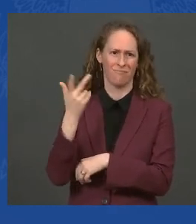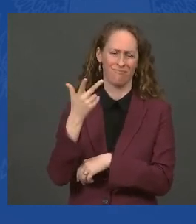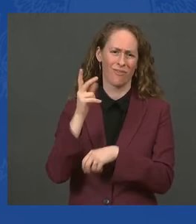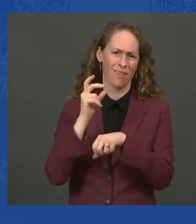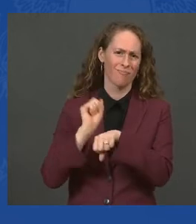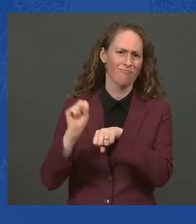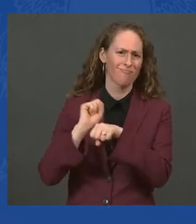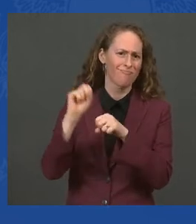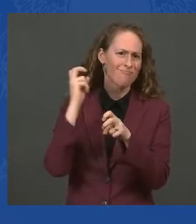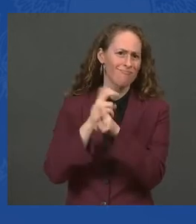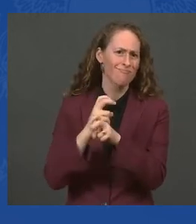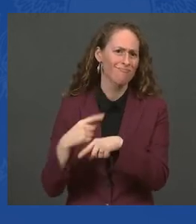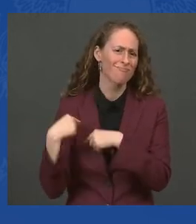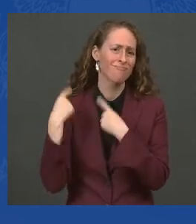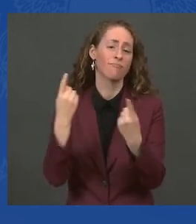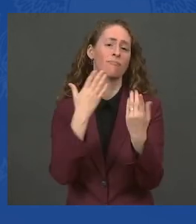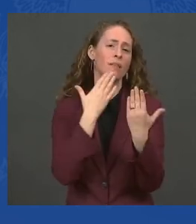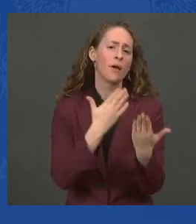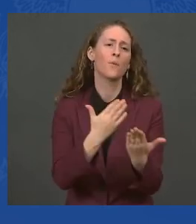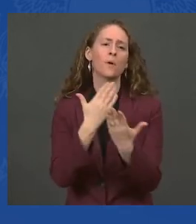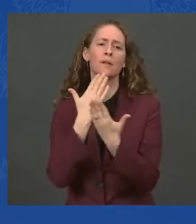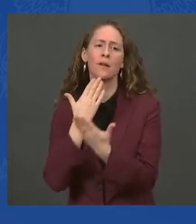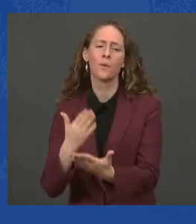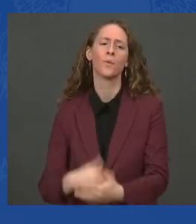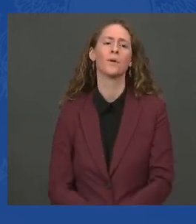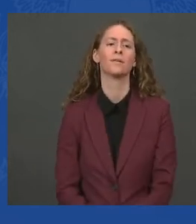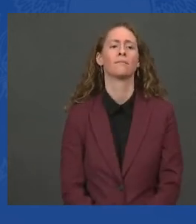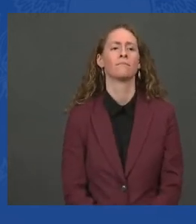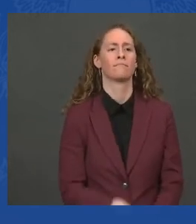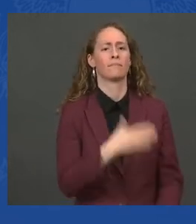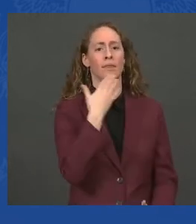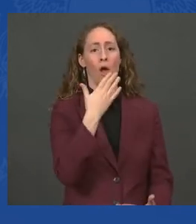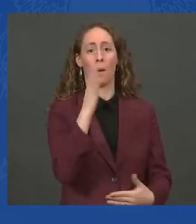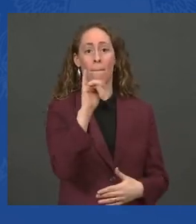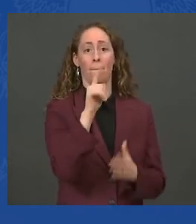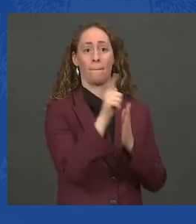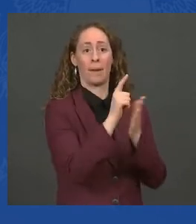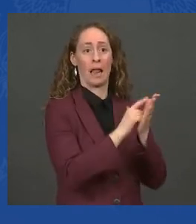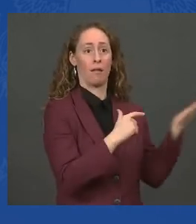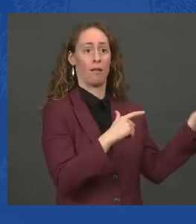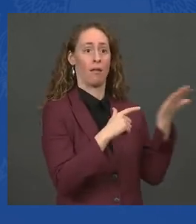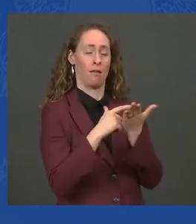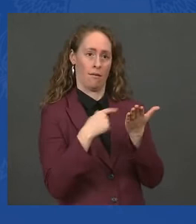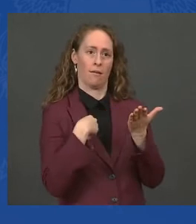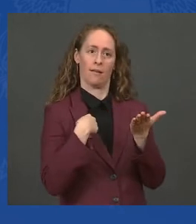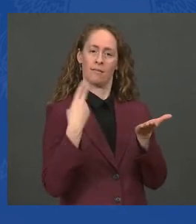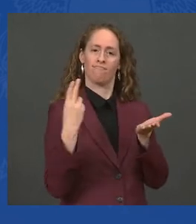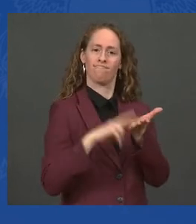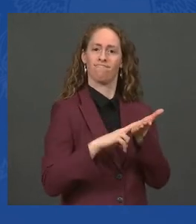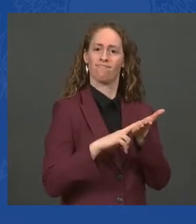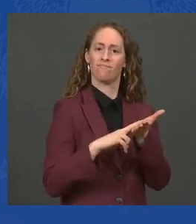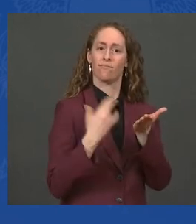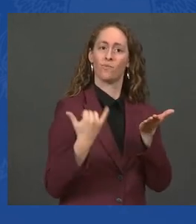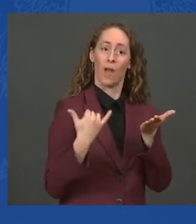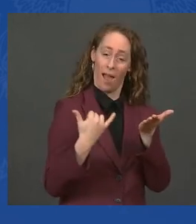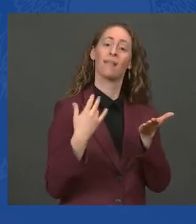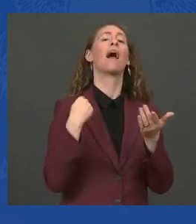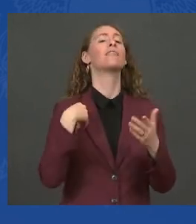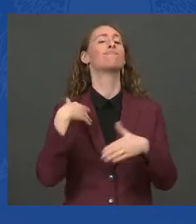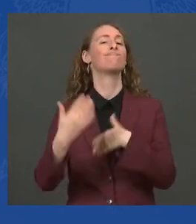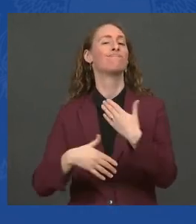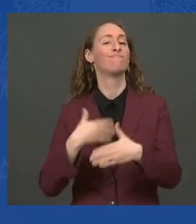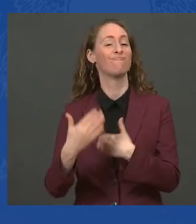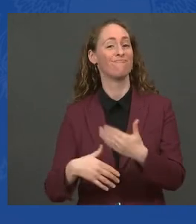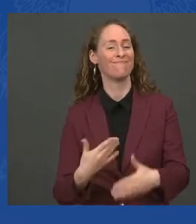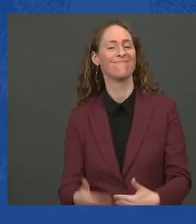disruptions of government operations. And I want to urge Congress to use the time this bill provides to work toward a bipartisan agreement on a